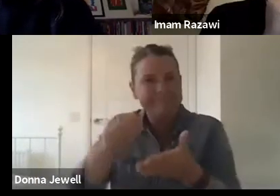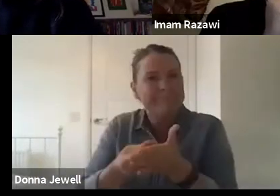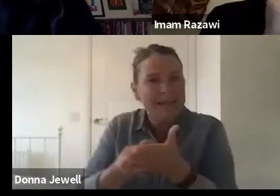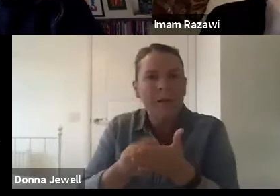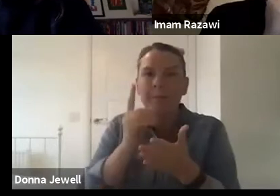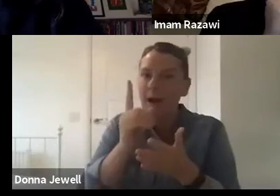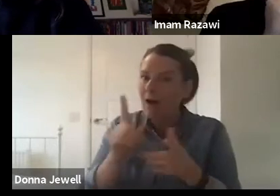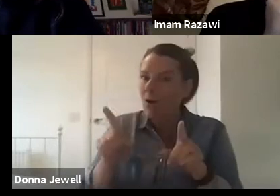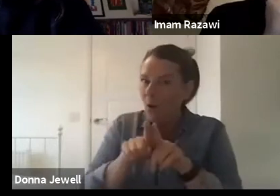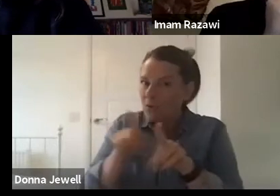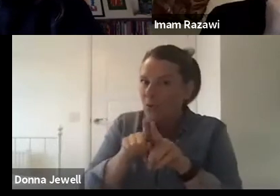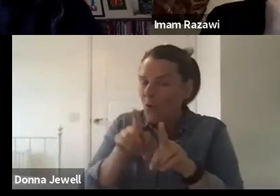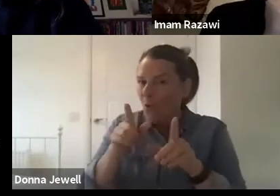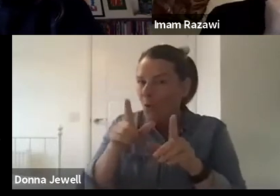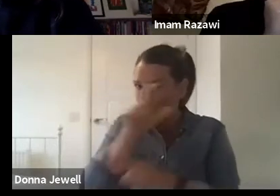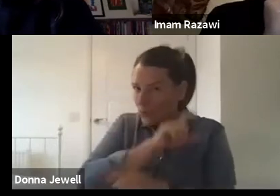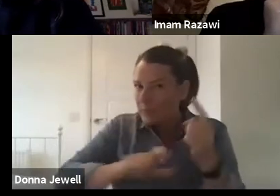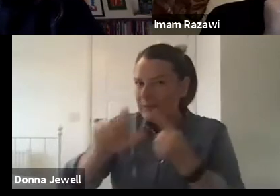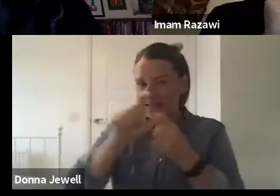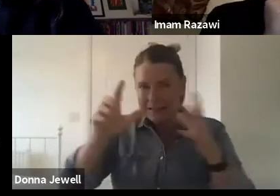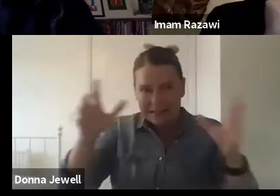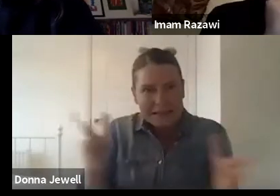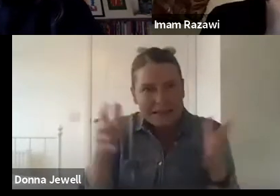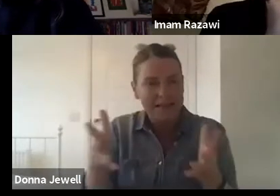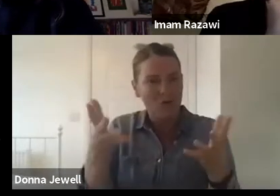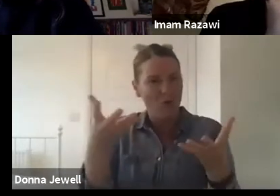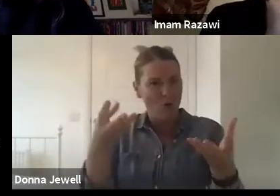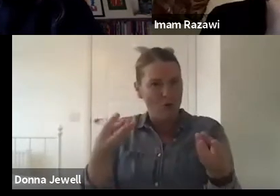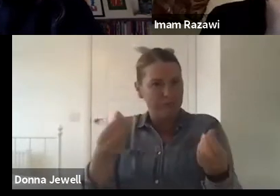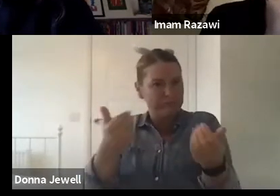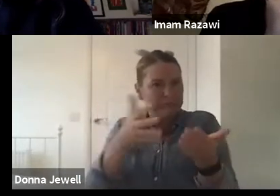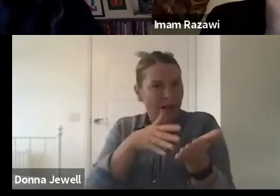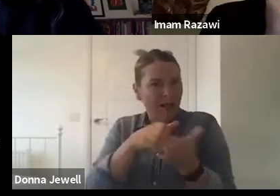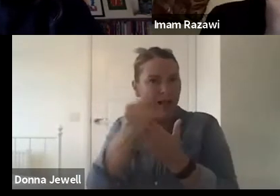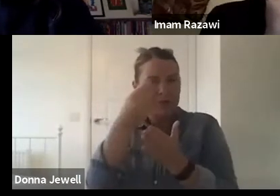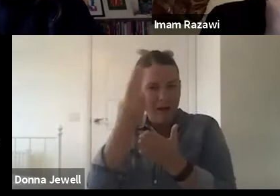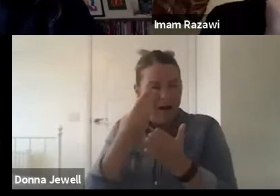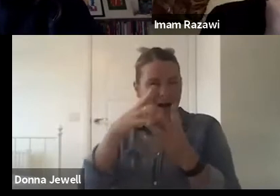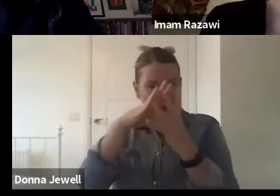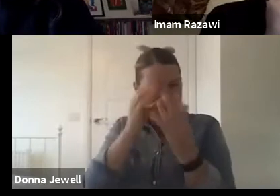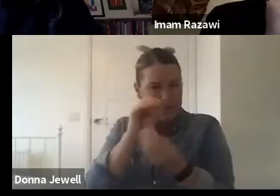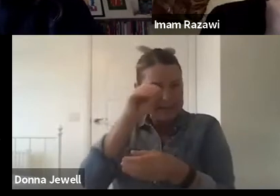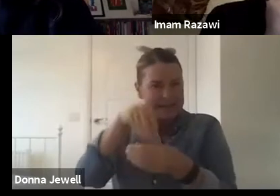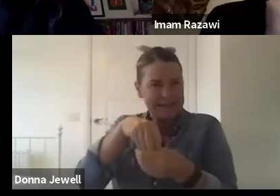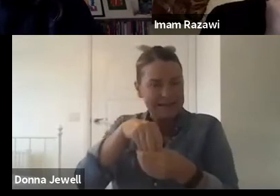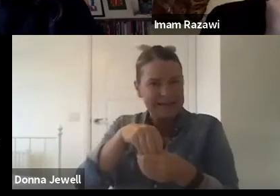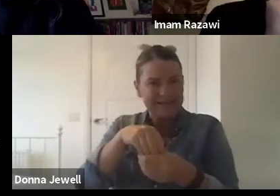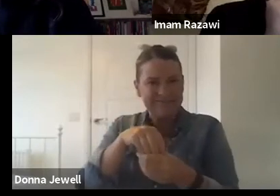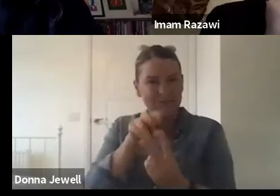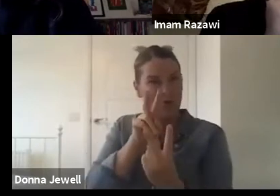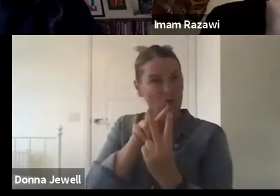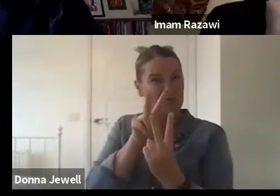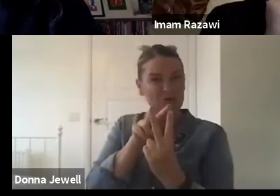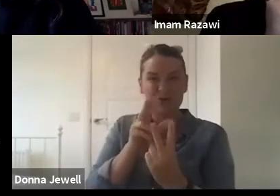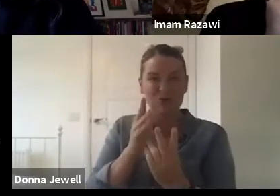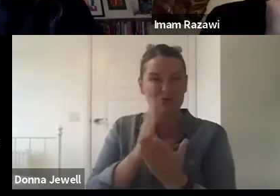societal challenge that others have talked about? Those two questions are as yet really unanswered and we need to get to